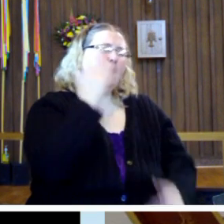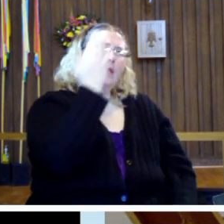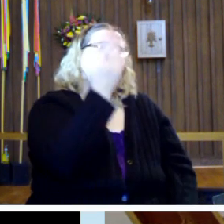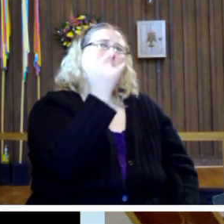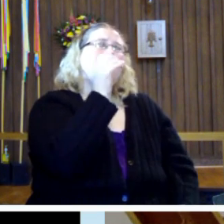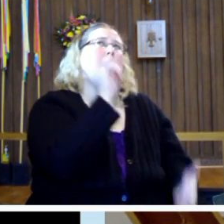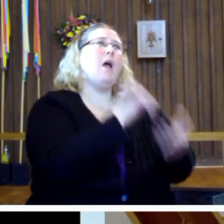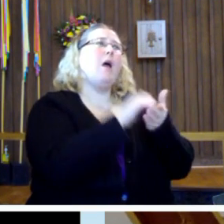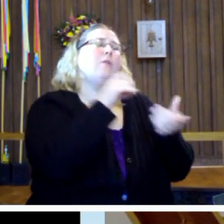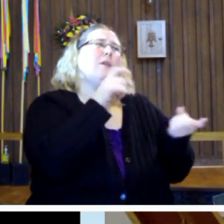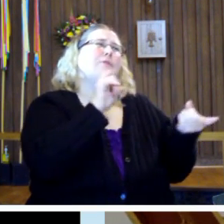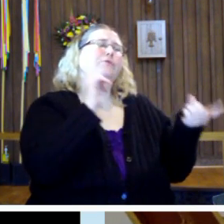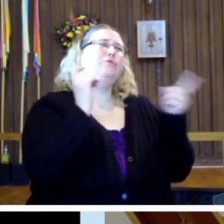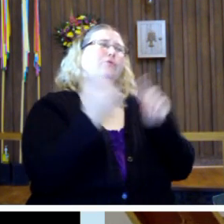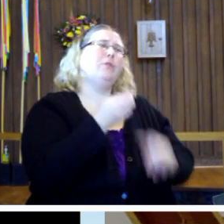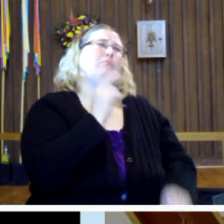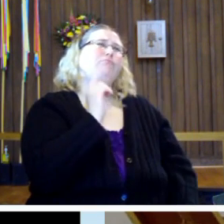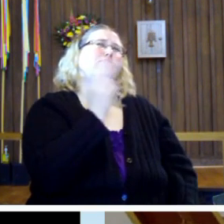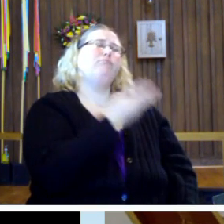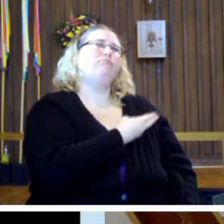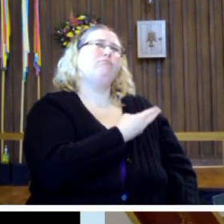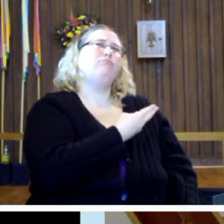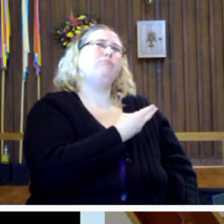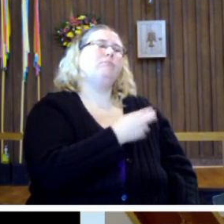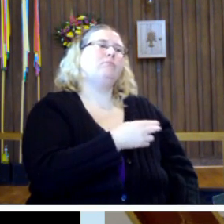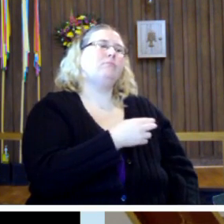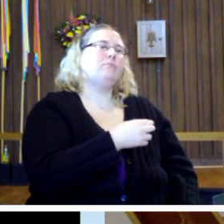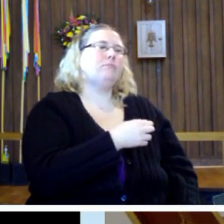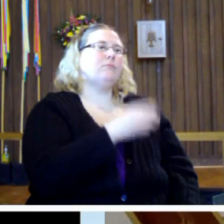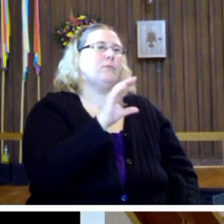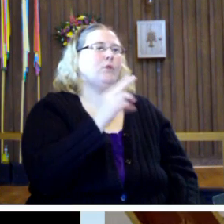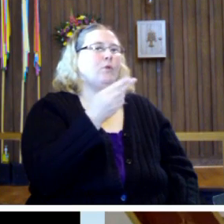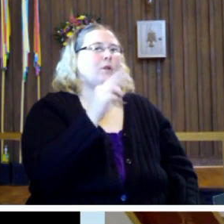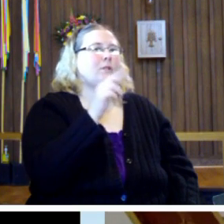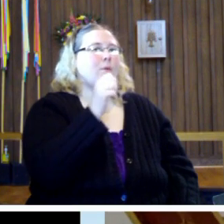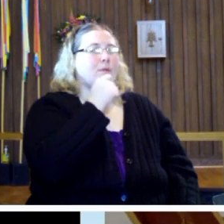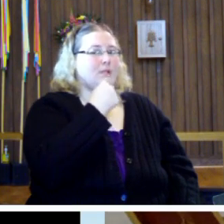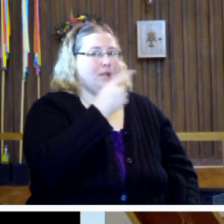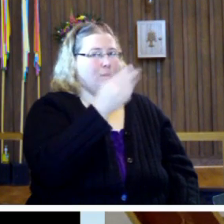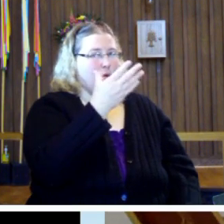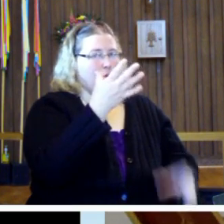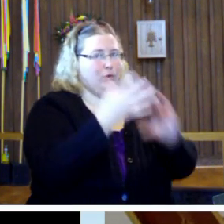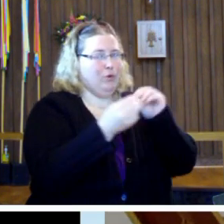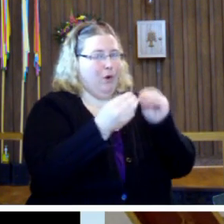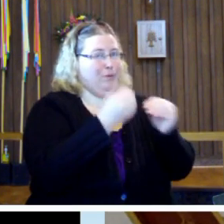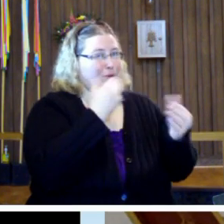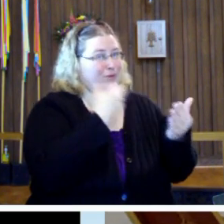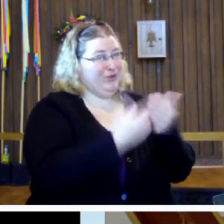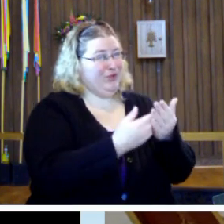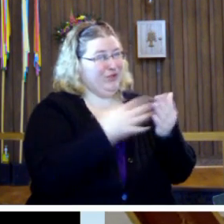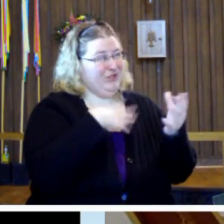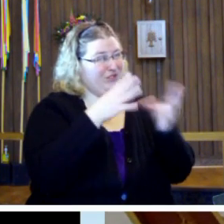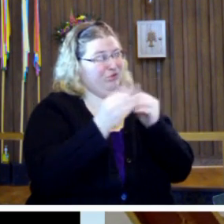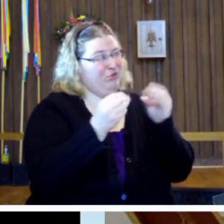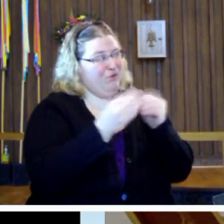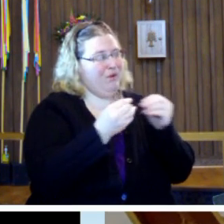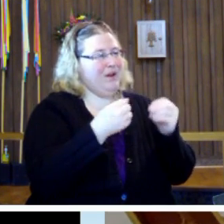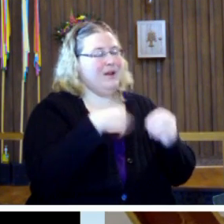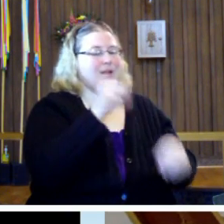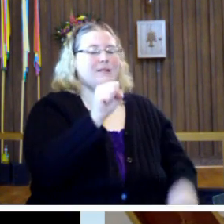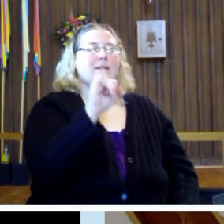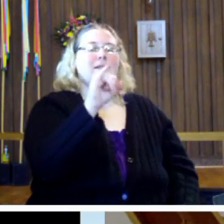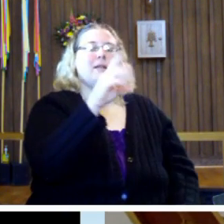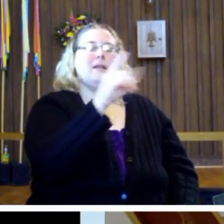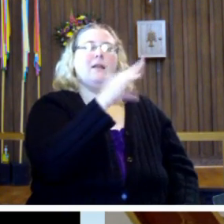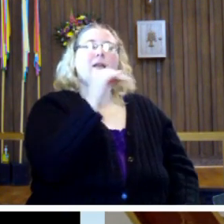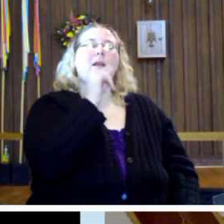about how does that change us? Chris, I'm going to tell your story. was just too good. you know, Sid and